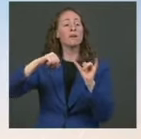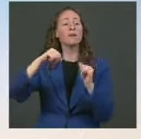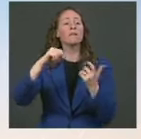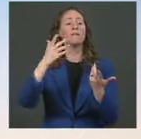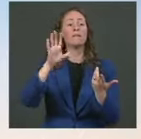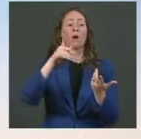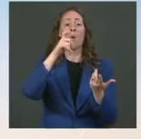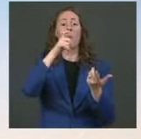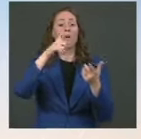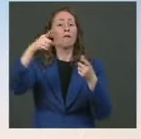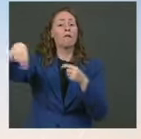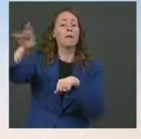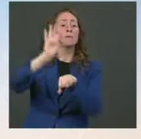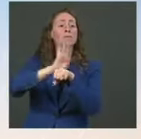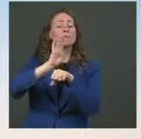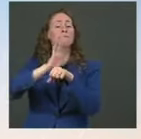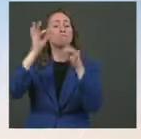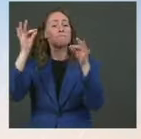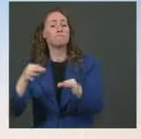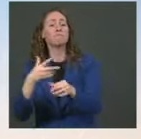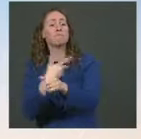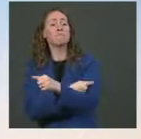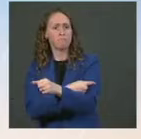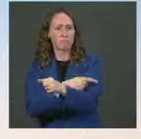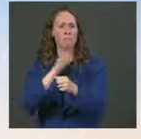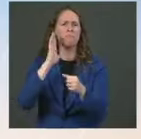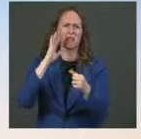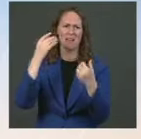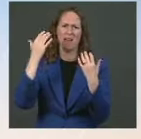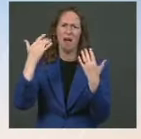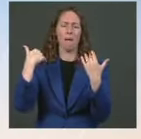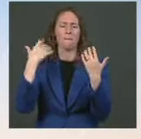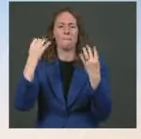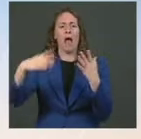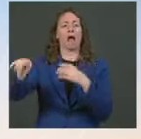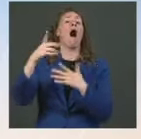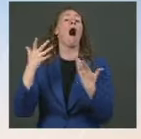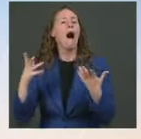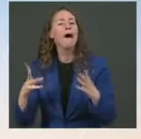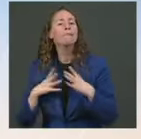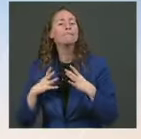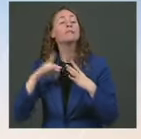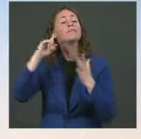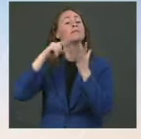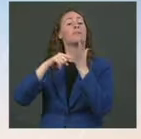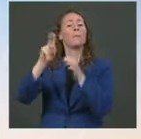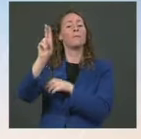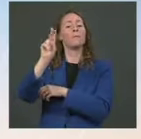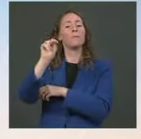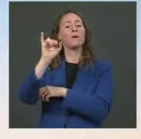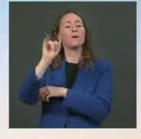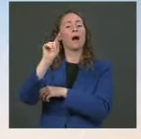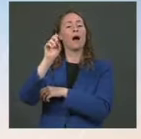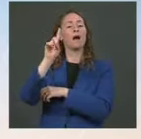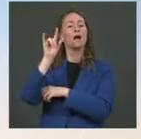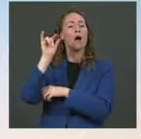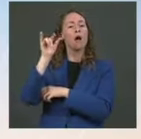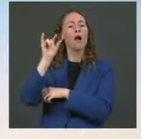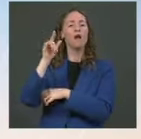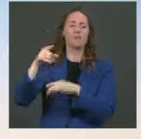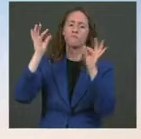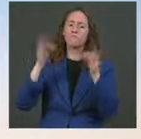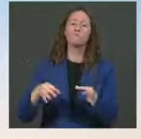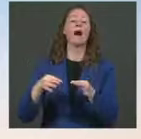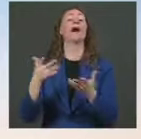requirements. We've seen the impact of those and the number of people at United Airlines, at other companies, get vaccinated within the